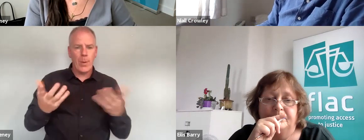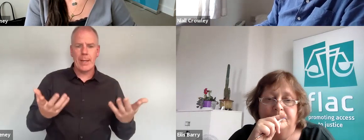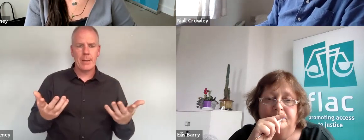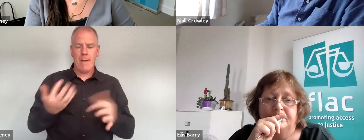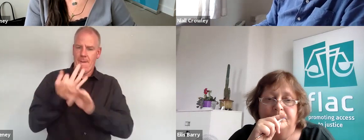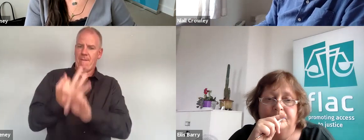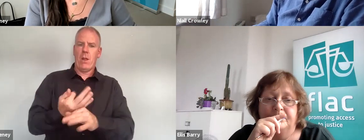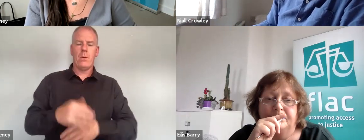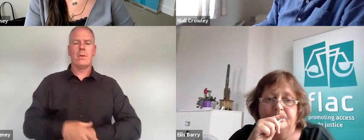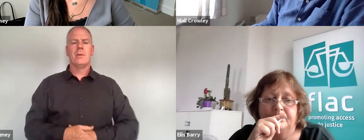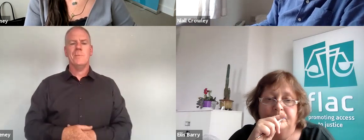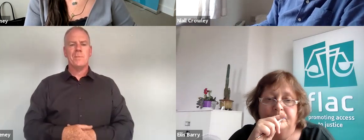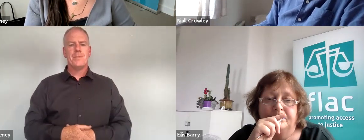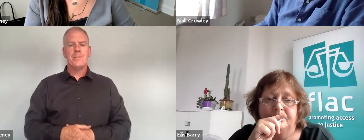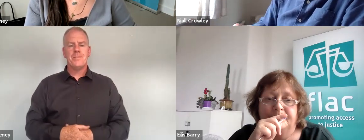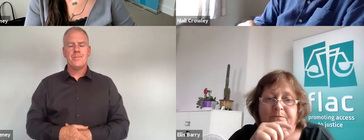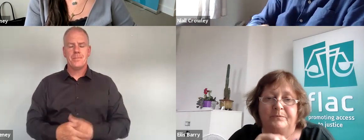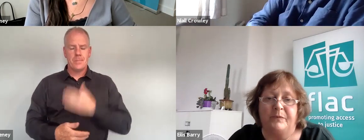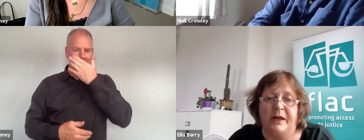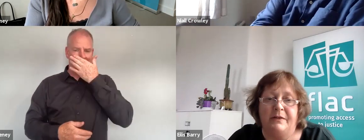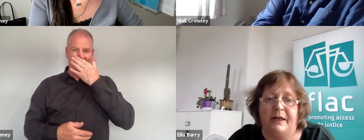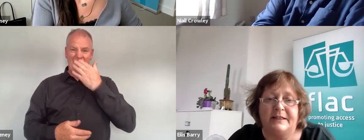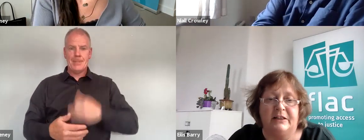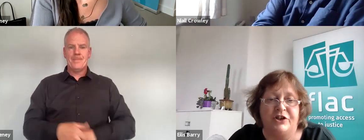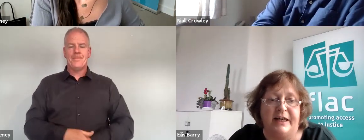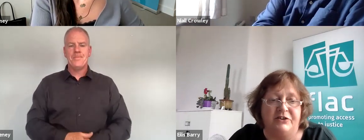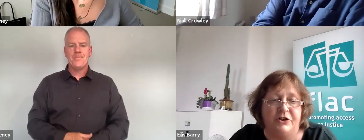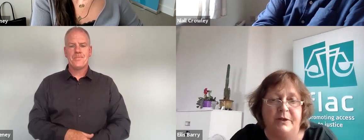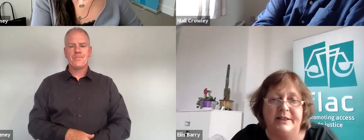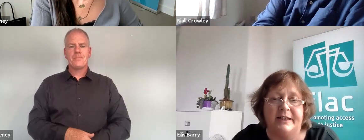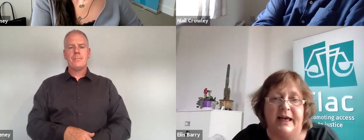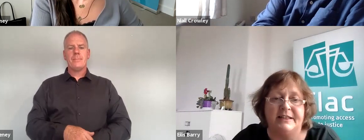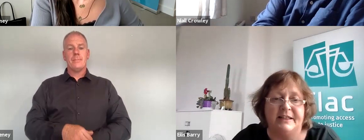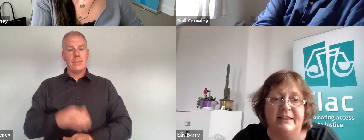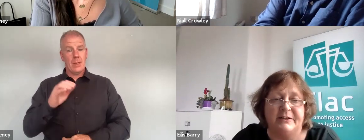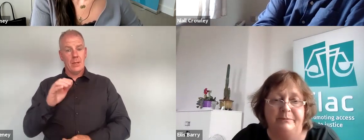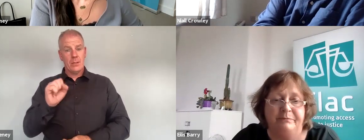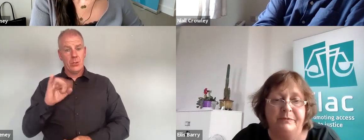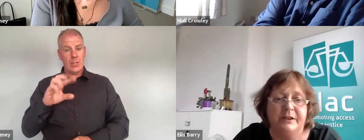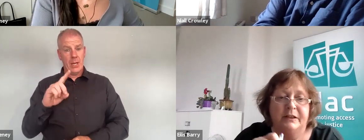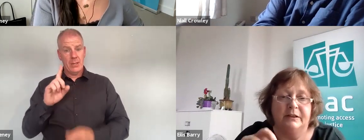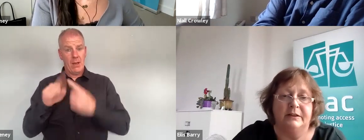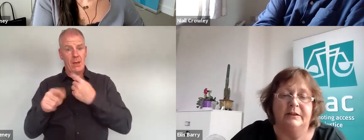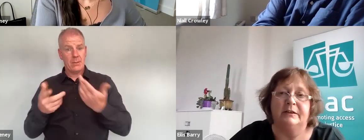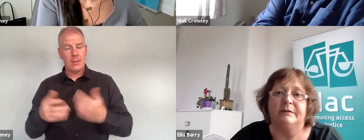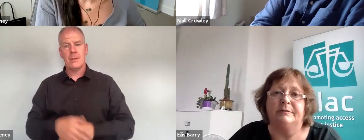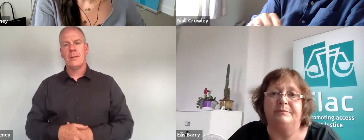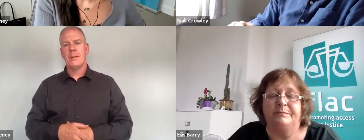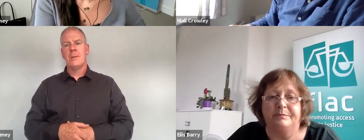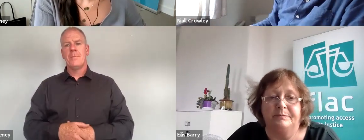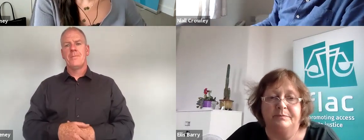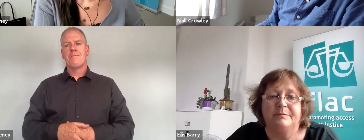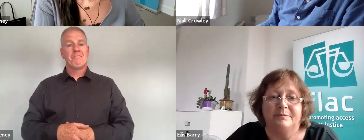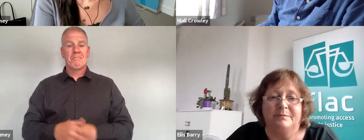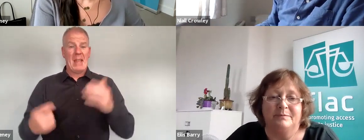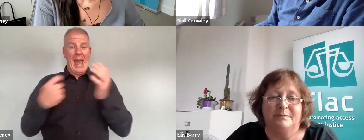the current moment in terms of policy and provision Thanks Neil Sinead do you want to add to that? Well I mean I don't